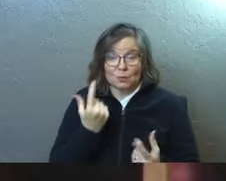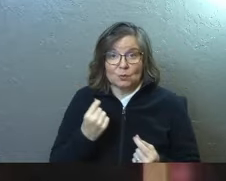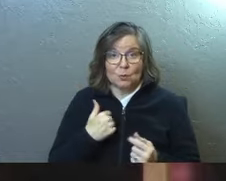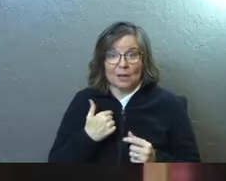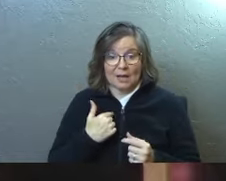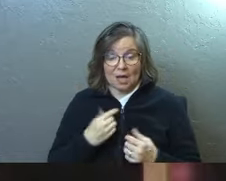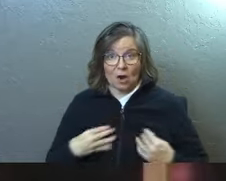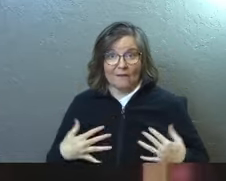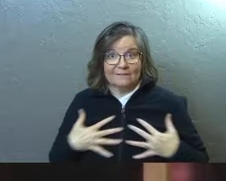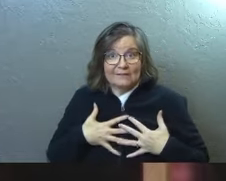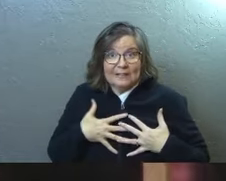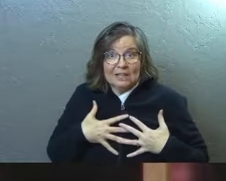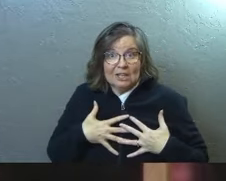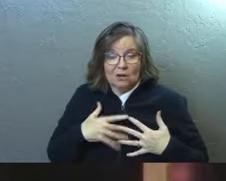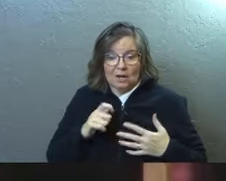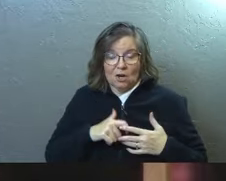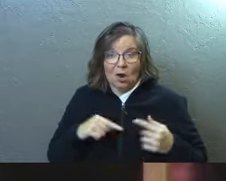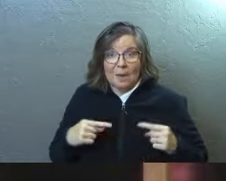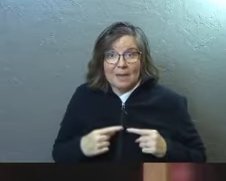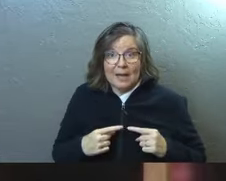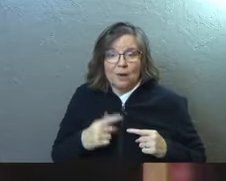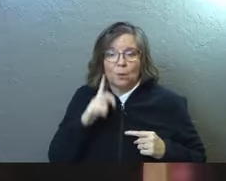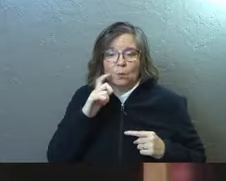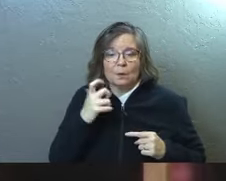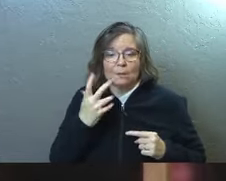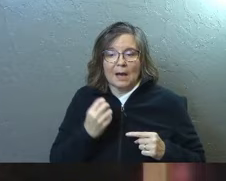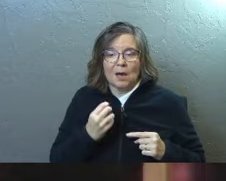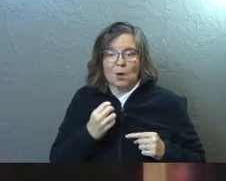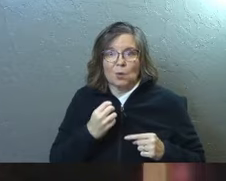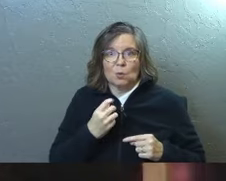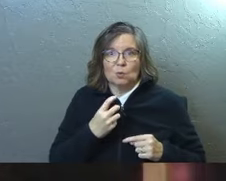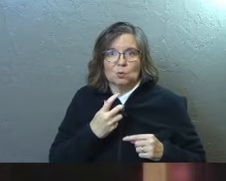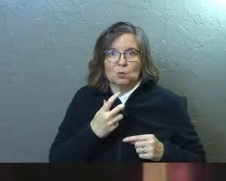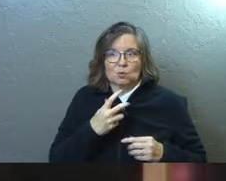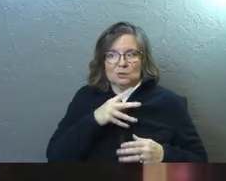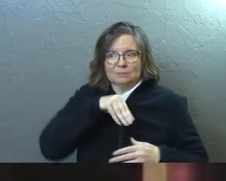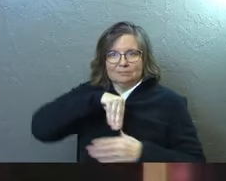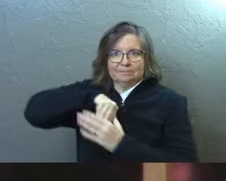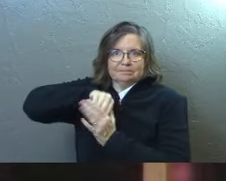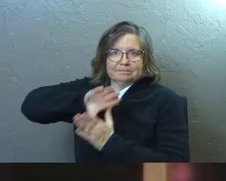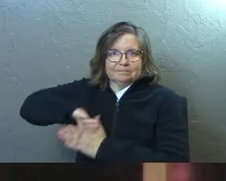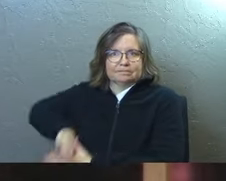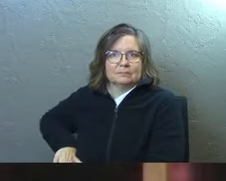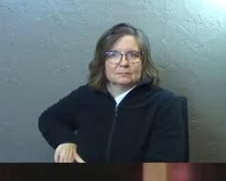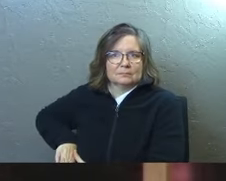do in our fear and in our pain is we were about to shove her down into a drawer.